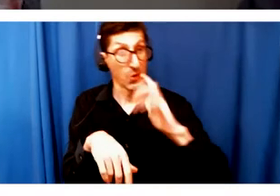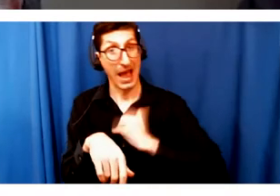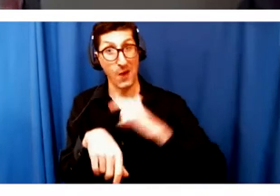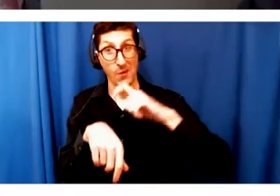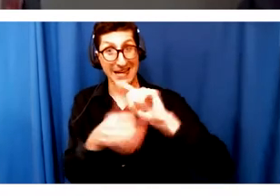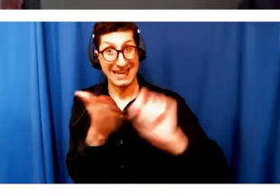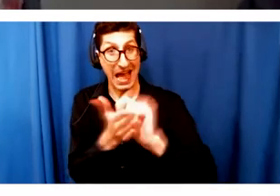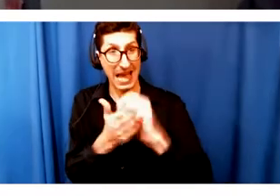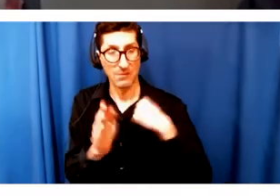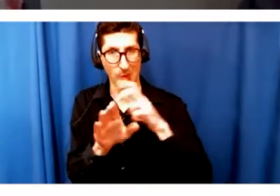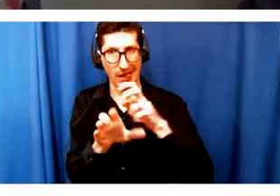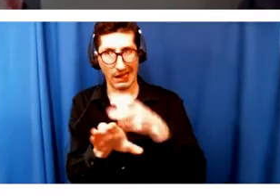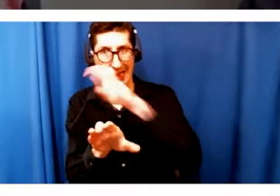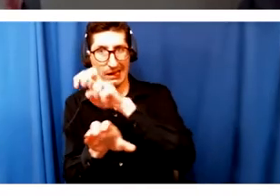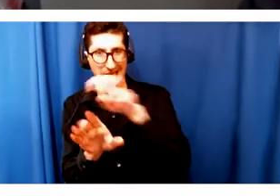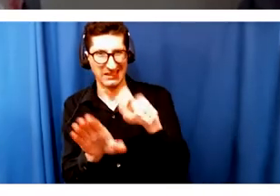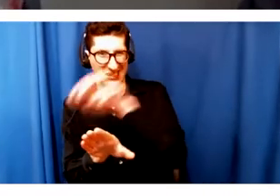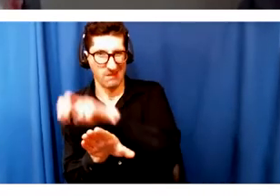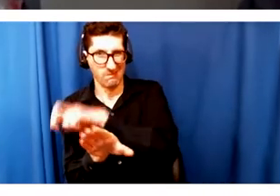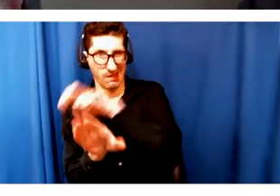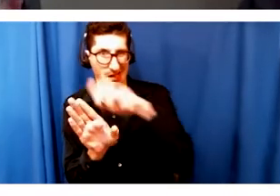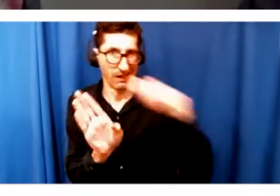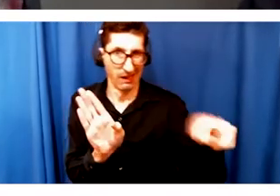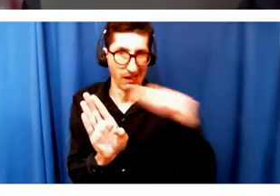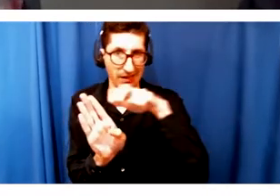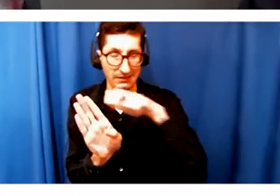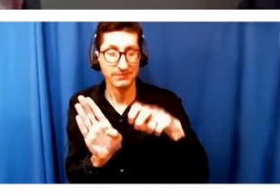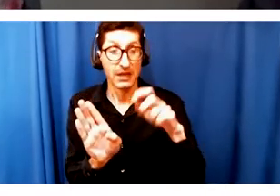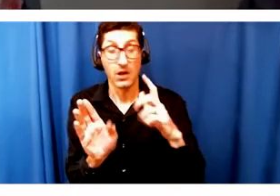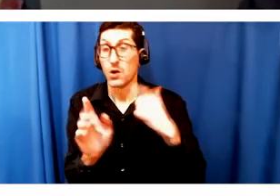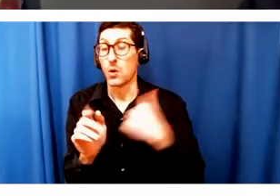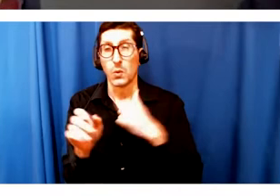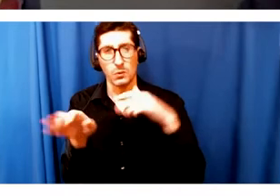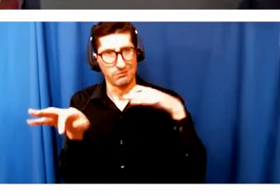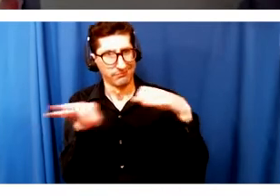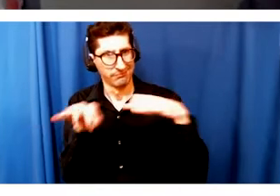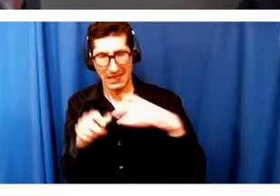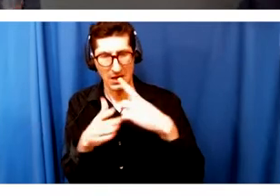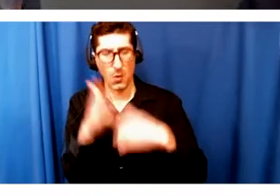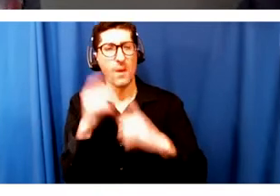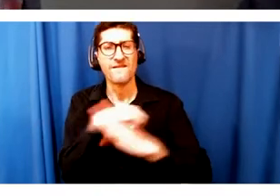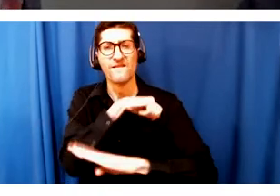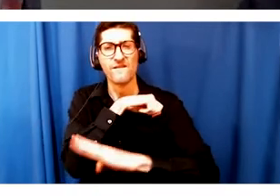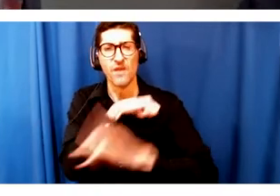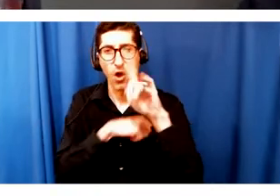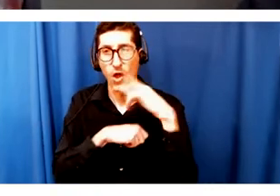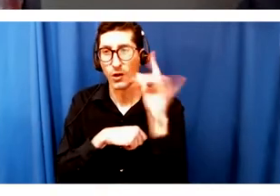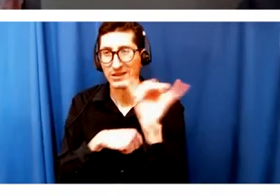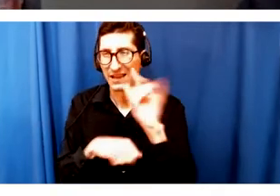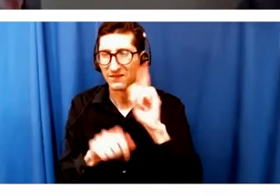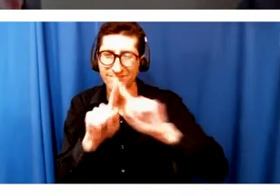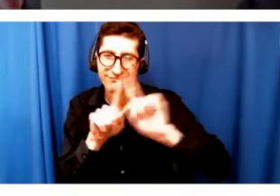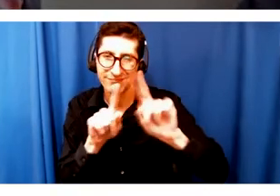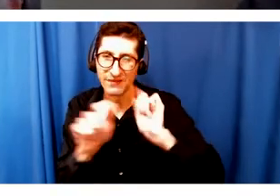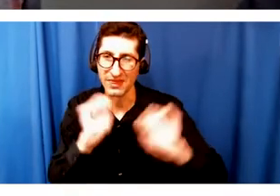about where we are right now as an opportunity to share out what our falls look like at our respective theaters. So, I